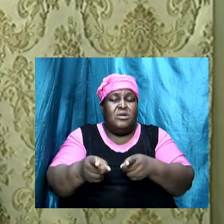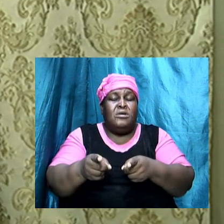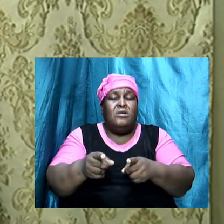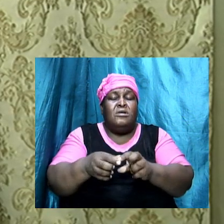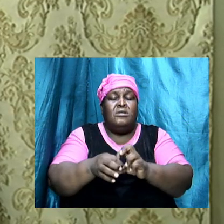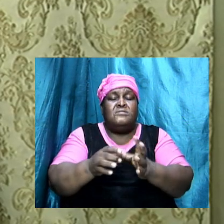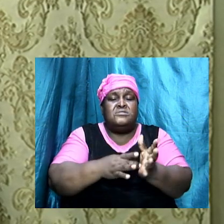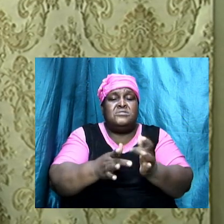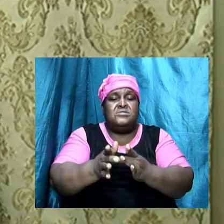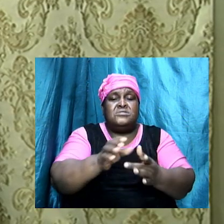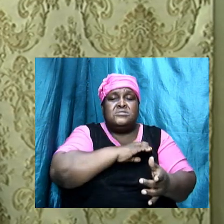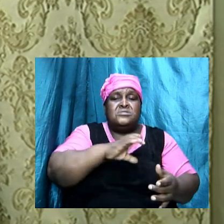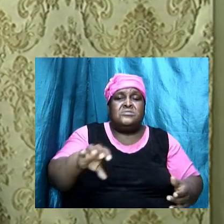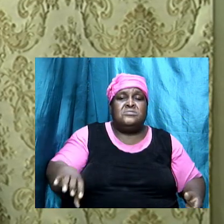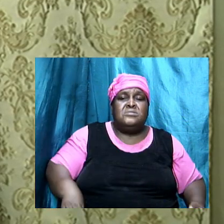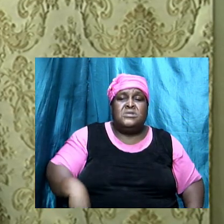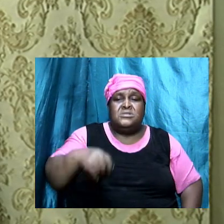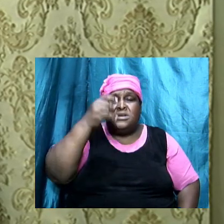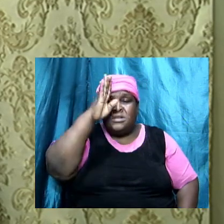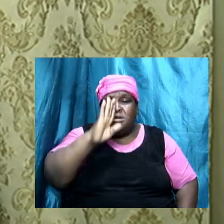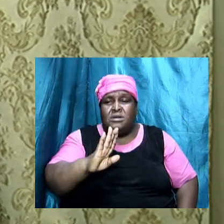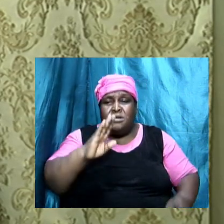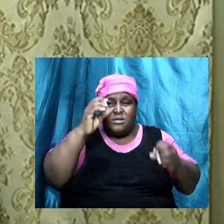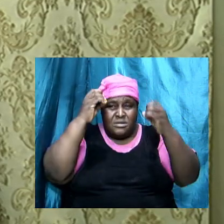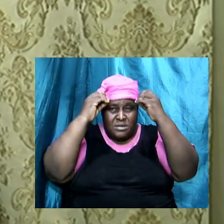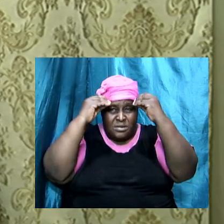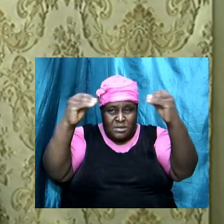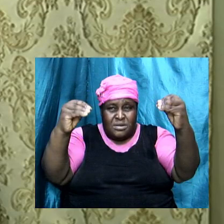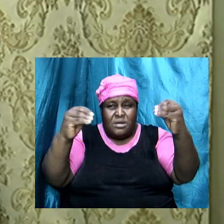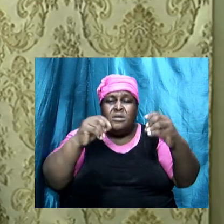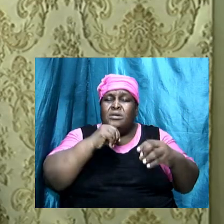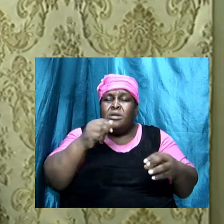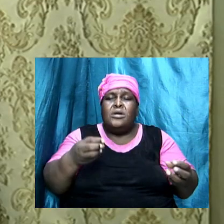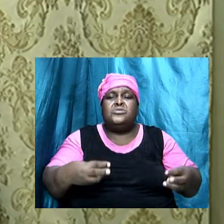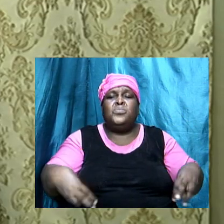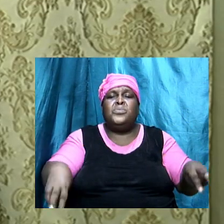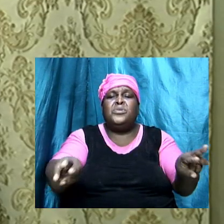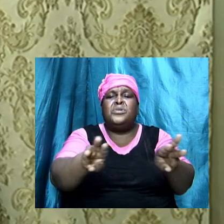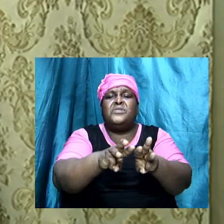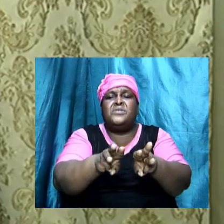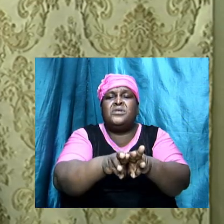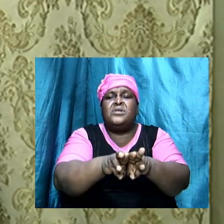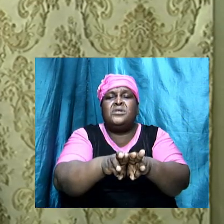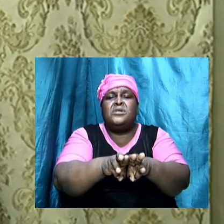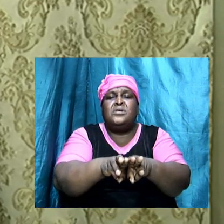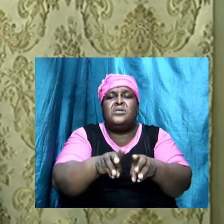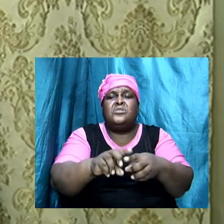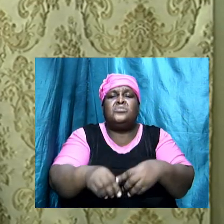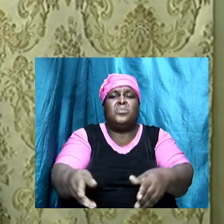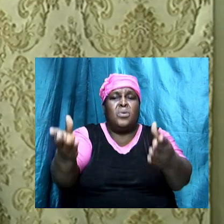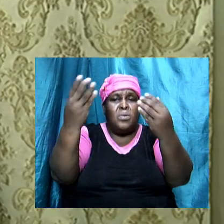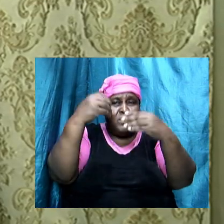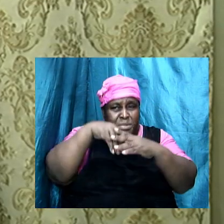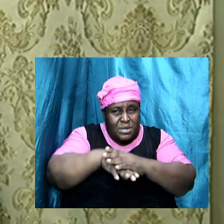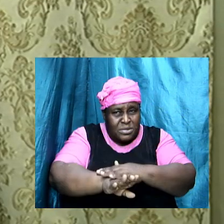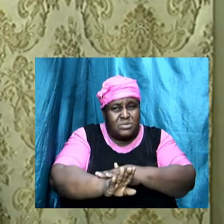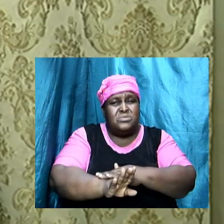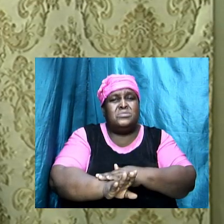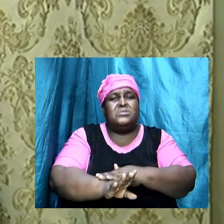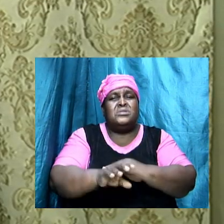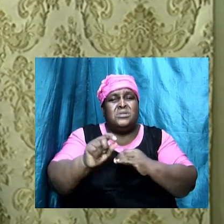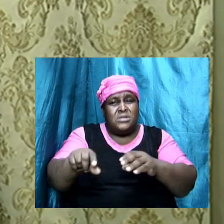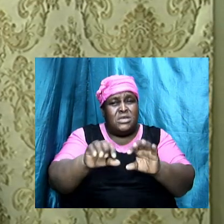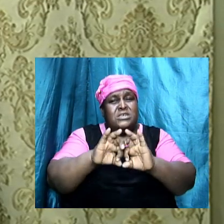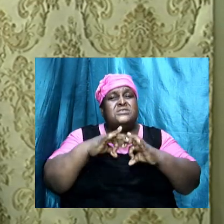godly teaching, amen, they are not worthy, oh, bless God, to come into this fold, if